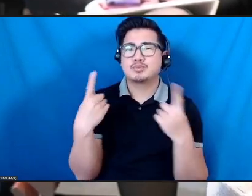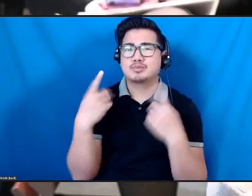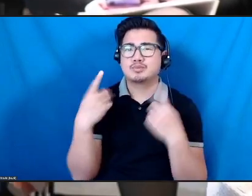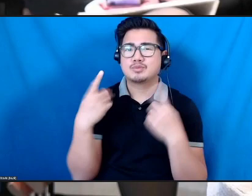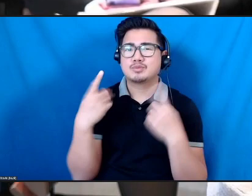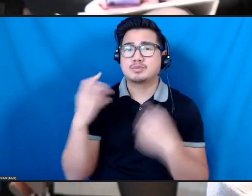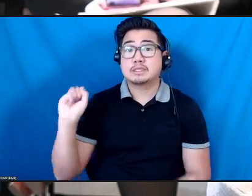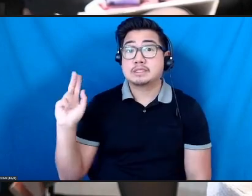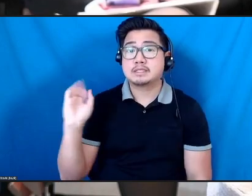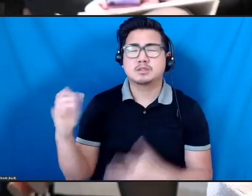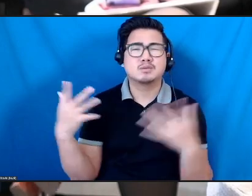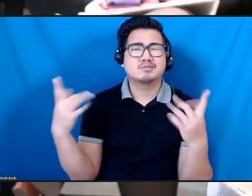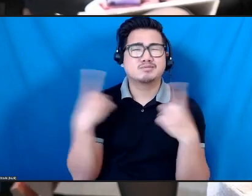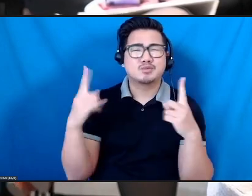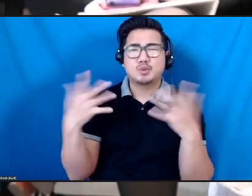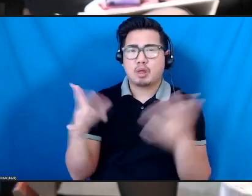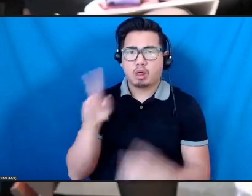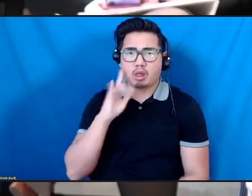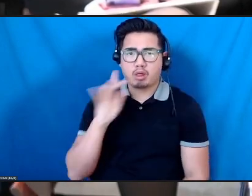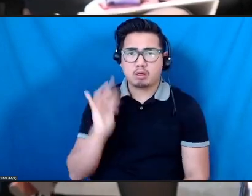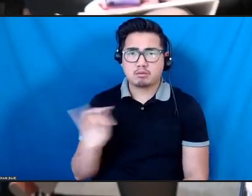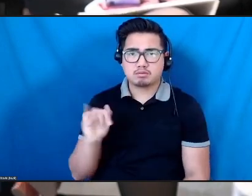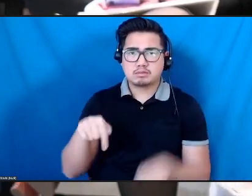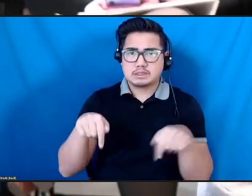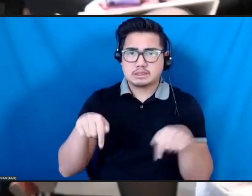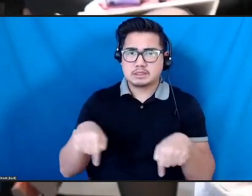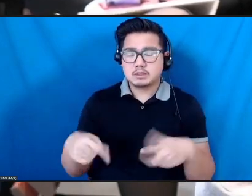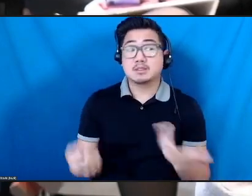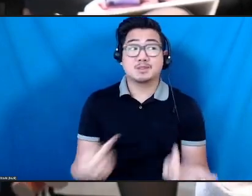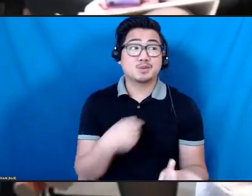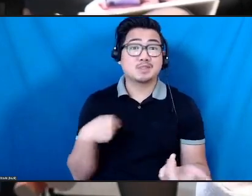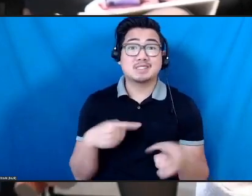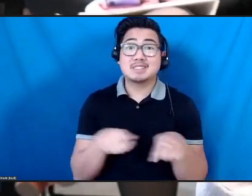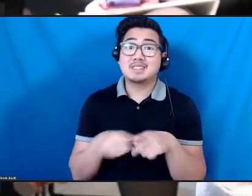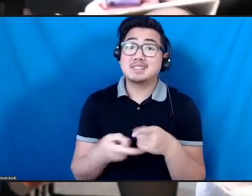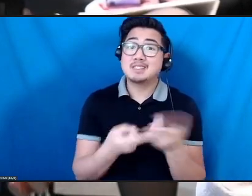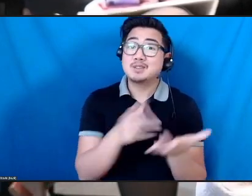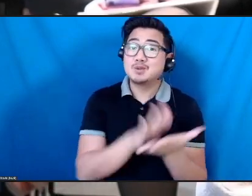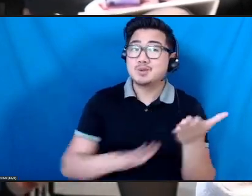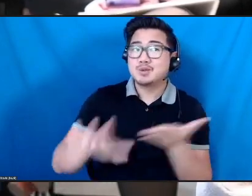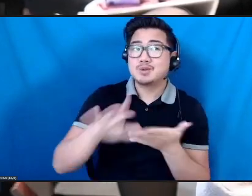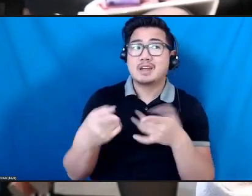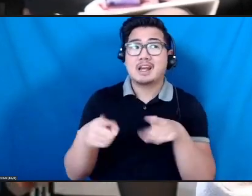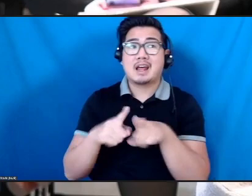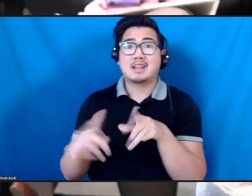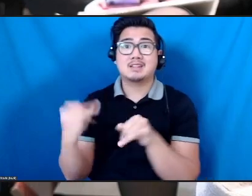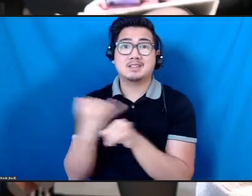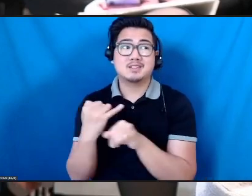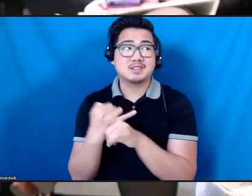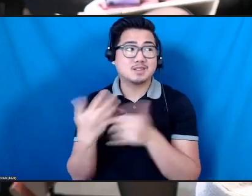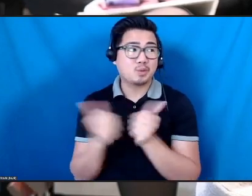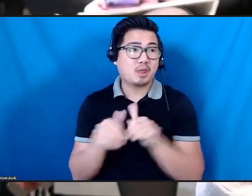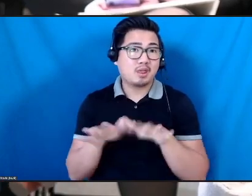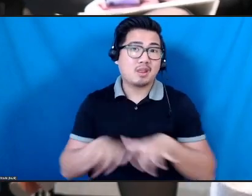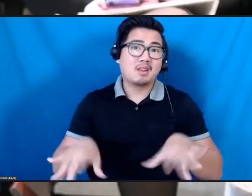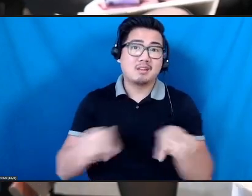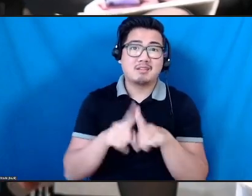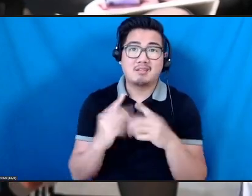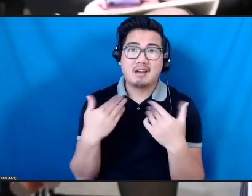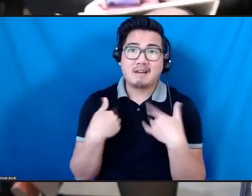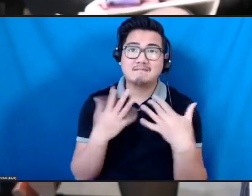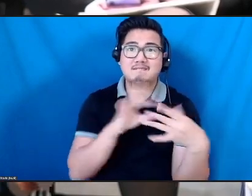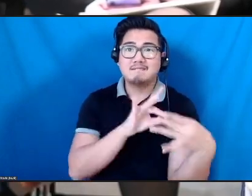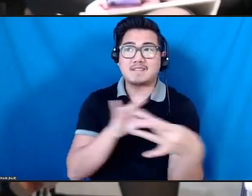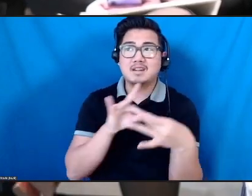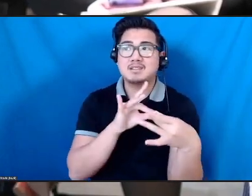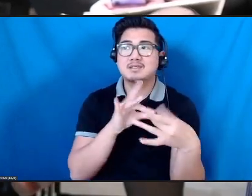critical to understand, because we can, as universities, as institutions with spaces and connections to other types of research